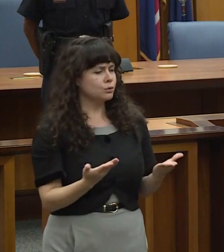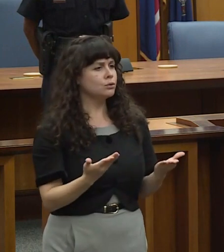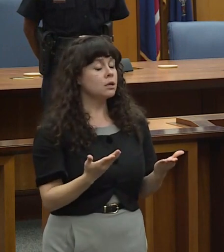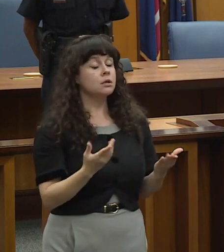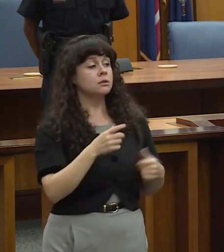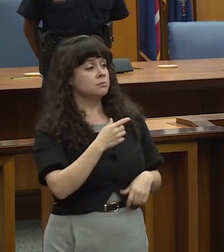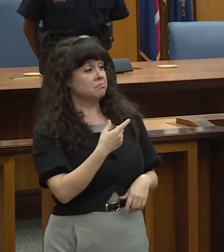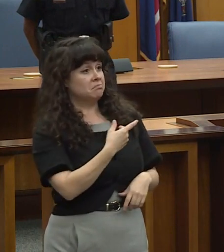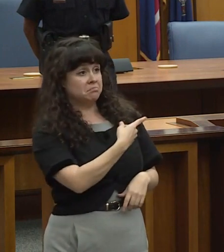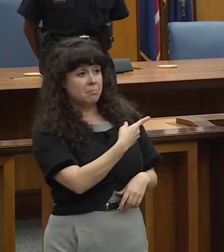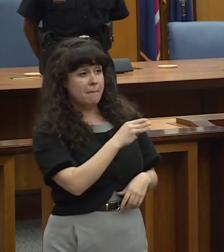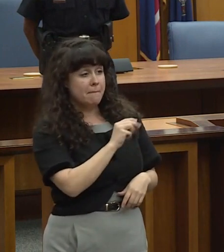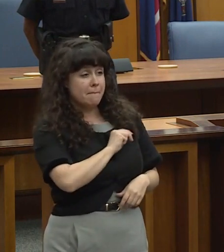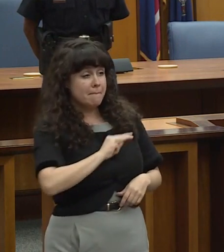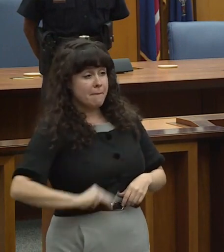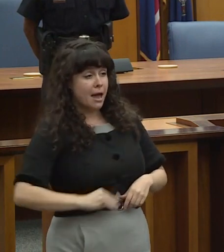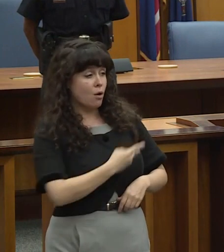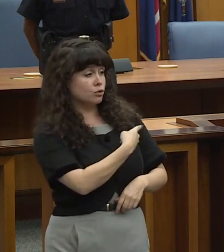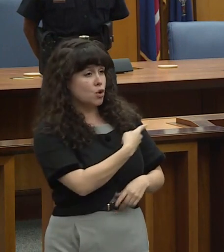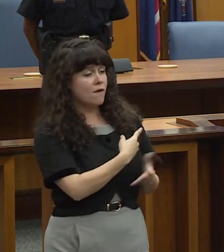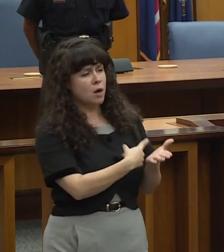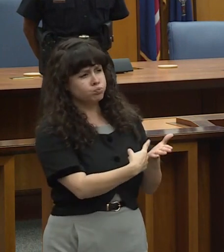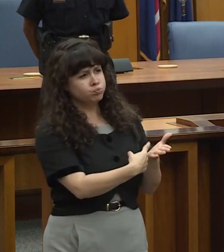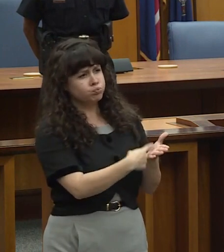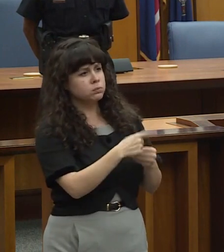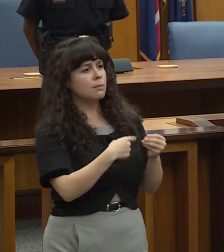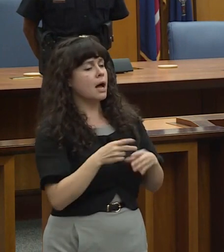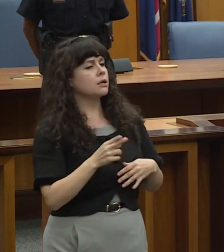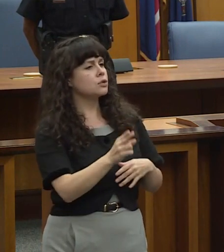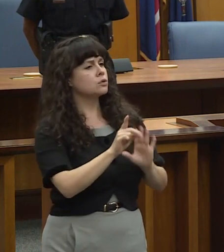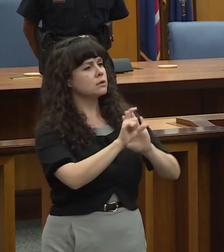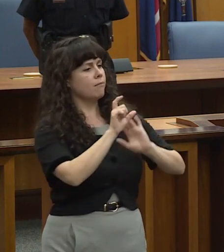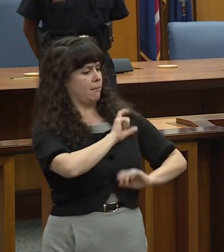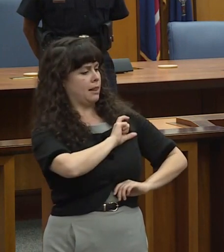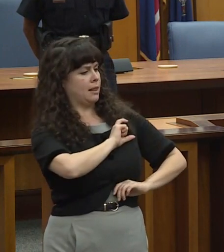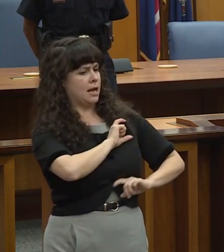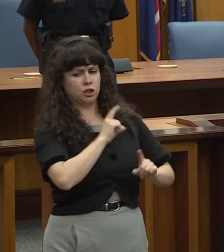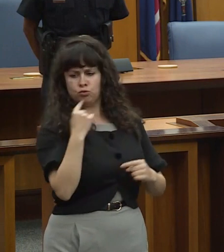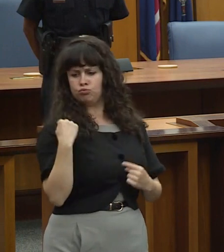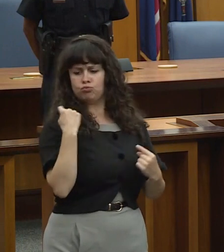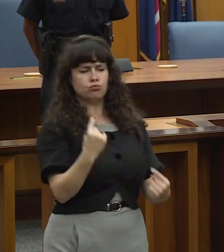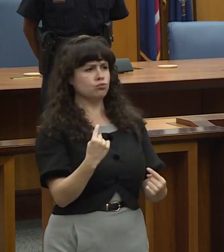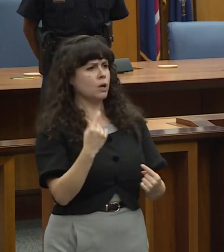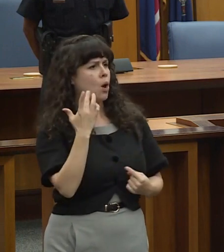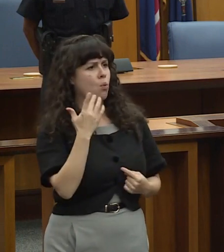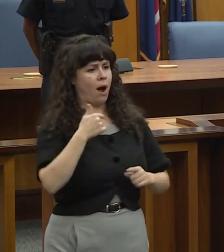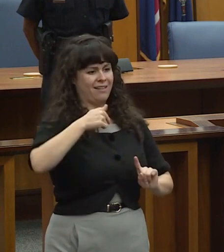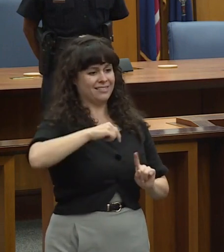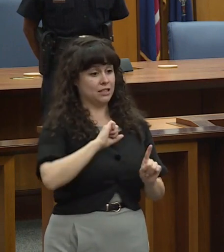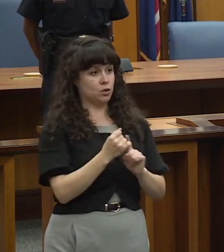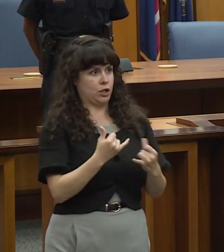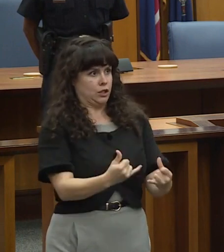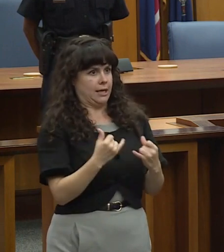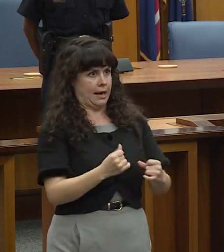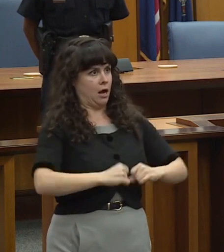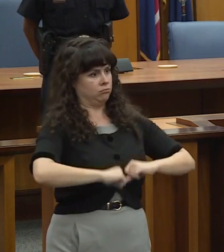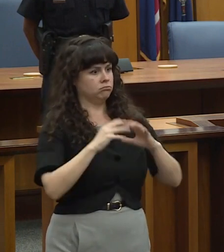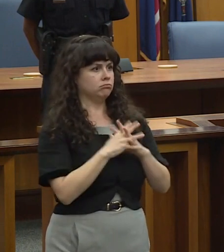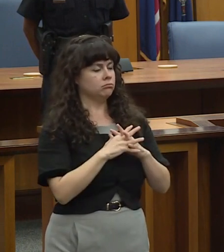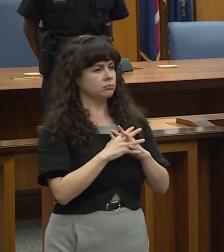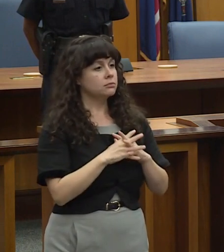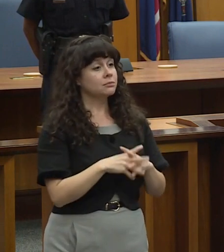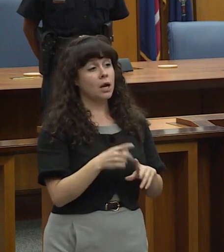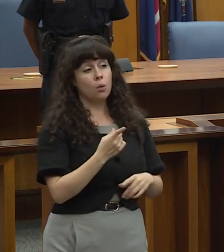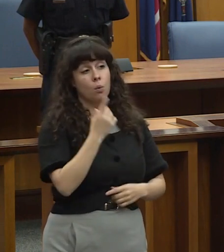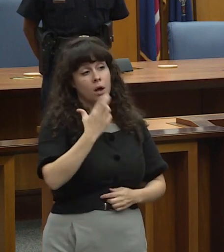talked to the mayor we've had some very long conversations about the history of policing and what brought us here all right and I think one of the things that brought us here